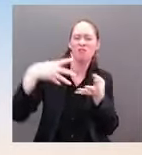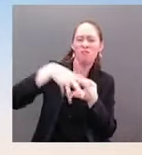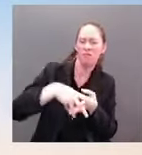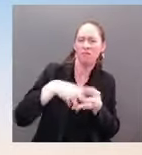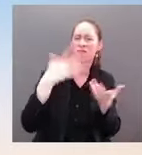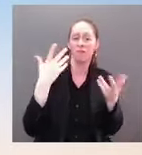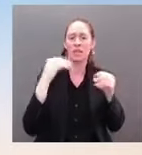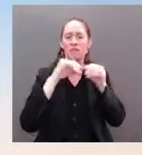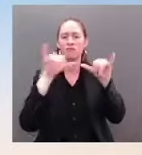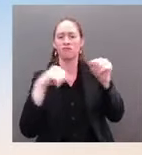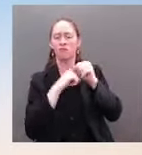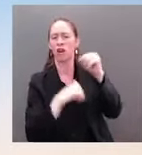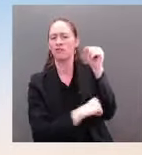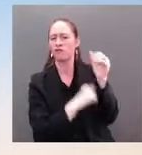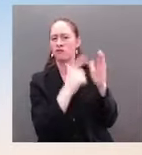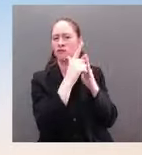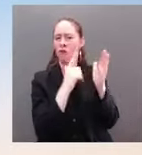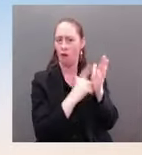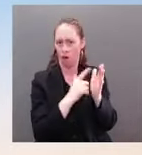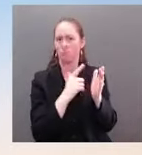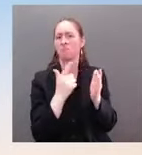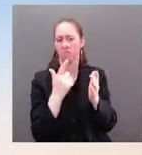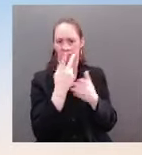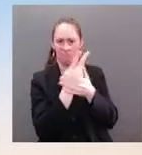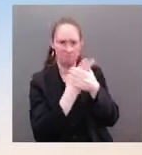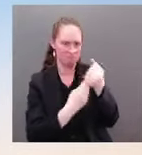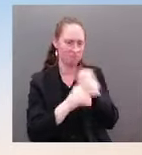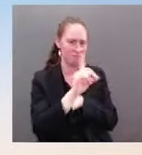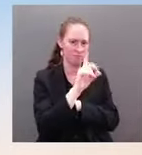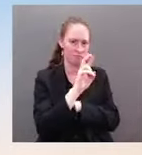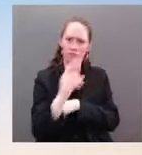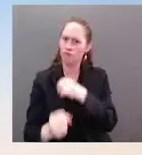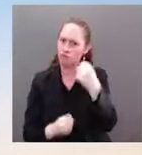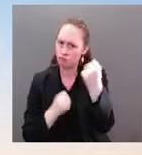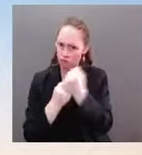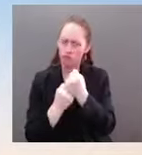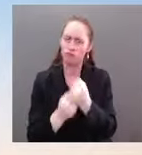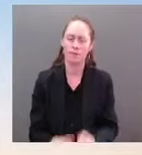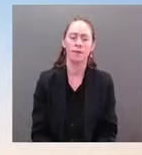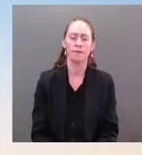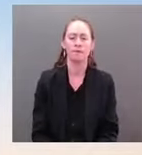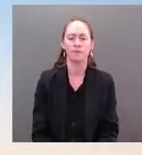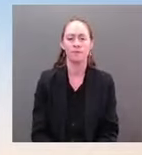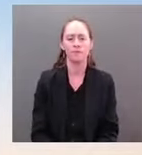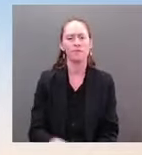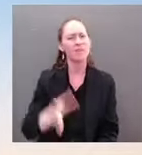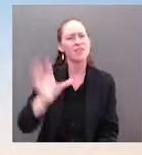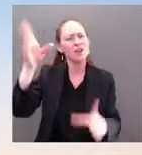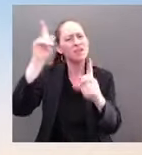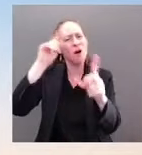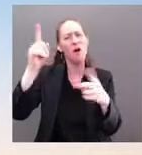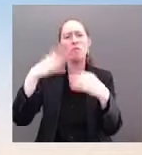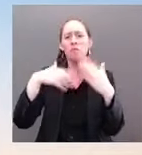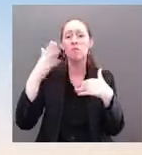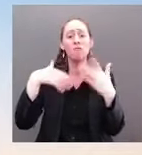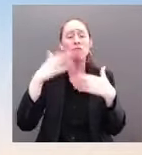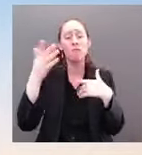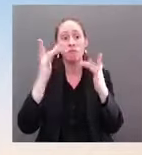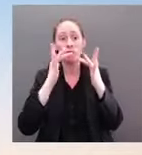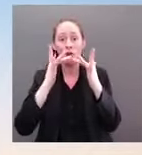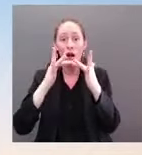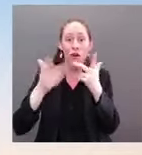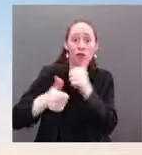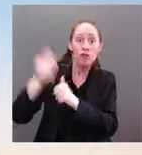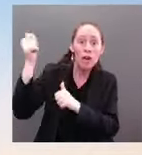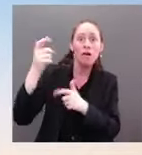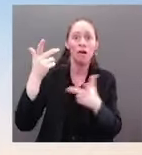federal government. That will ensure federal resources are focused on the most important cyber threats to the American people. We welcome